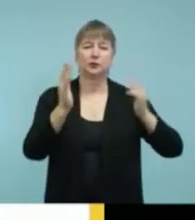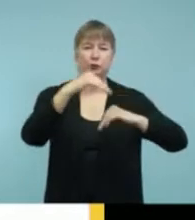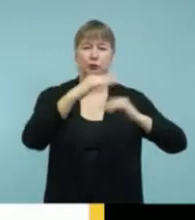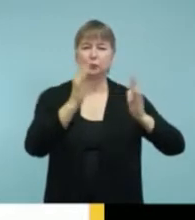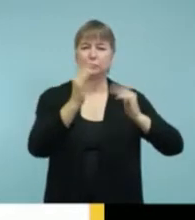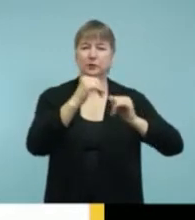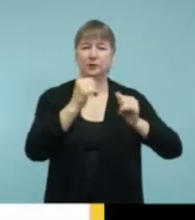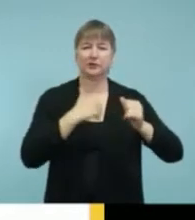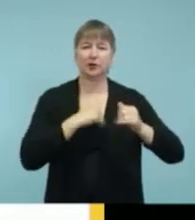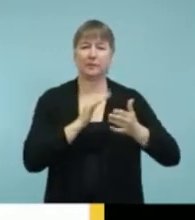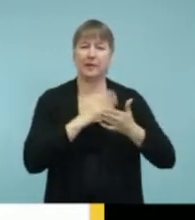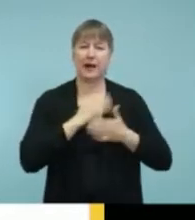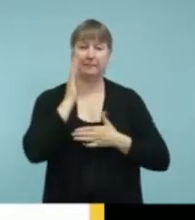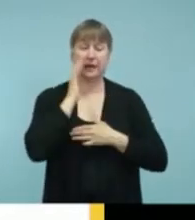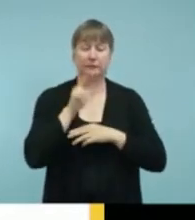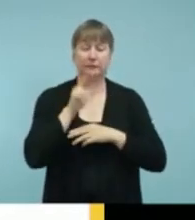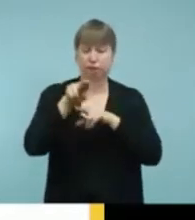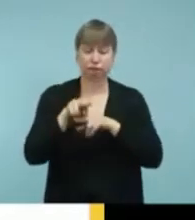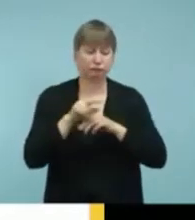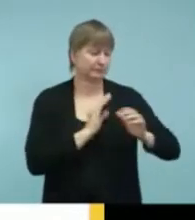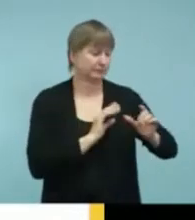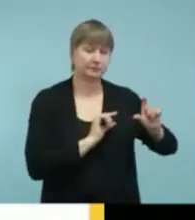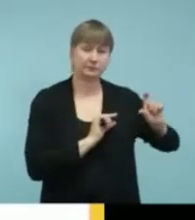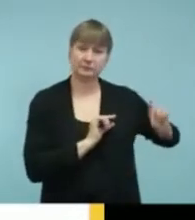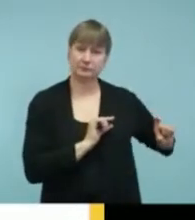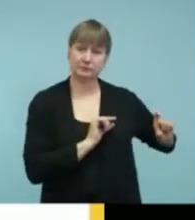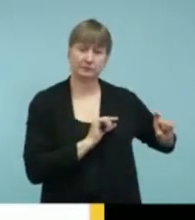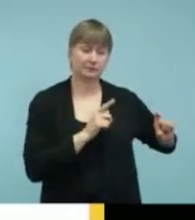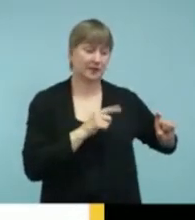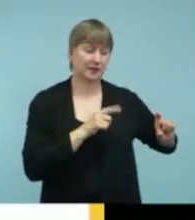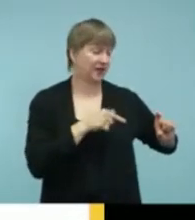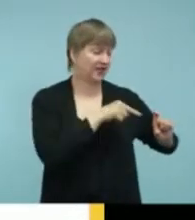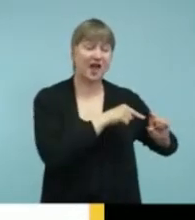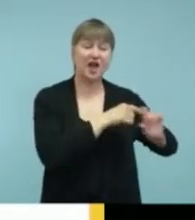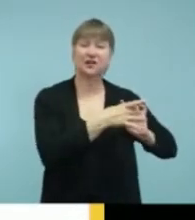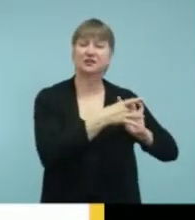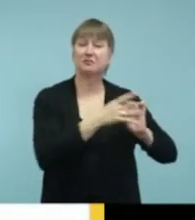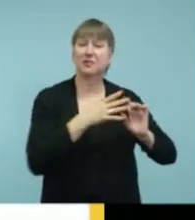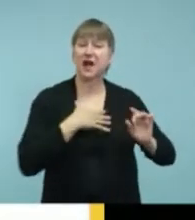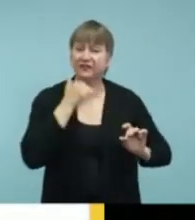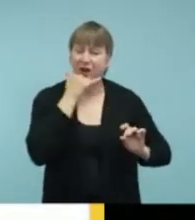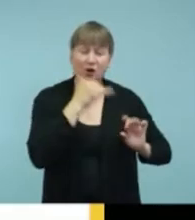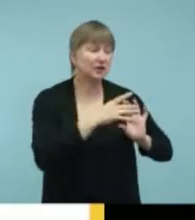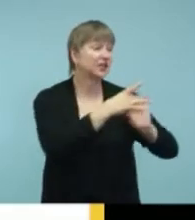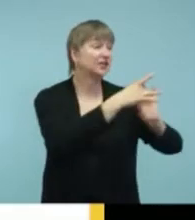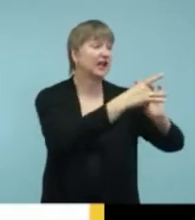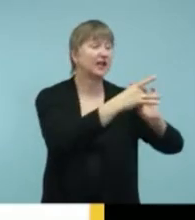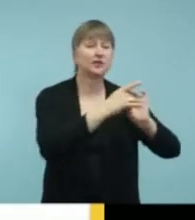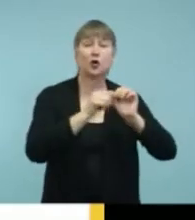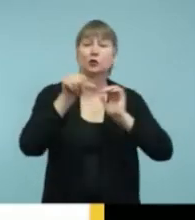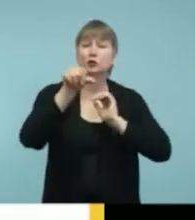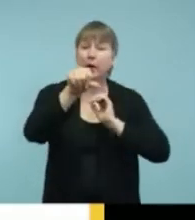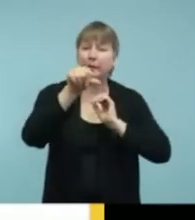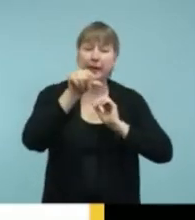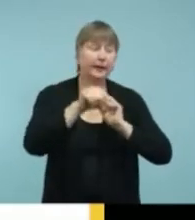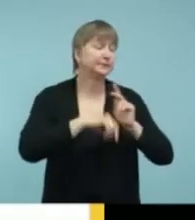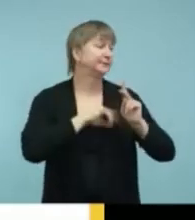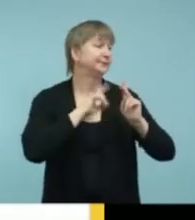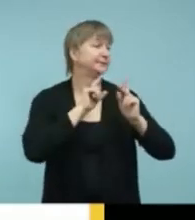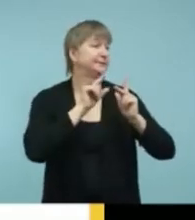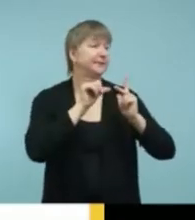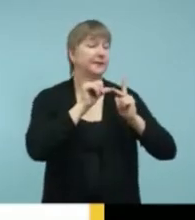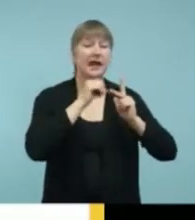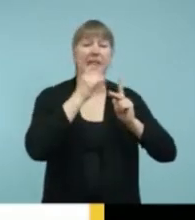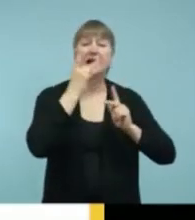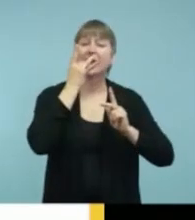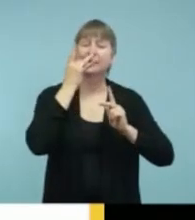table next to my bed. It connects to my phone, the doorbell, the fire alarms in our house. But then the one